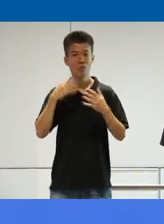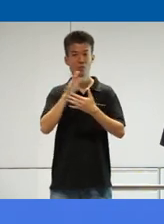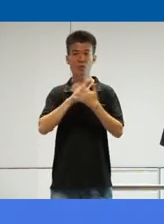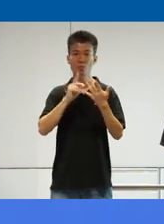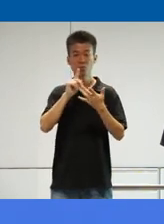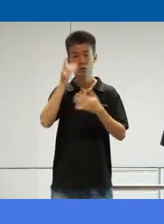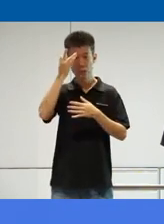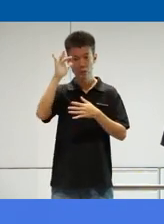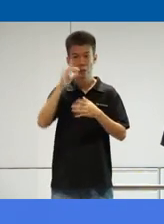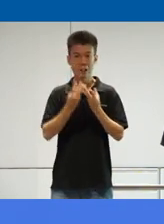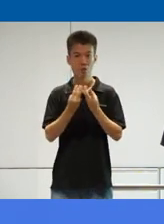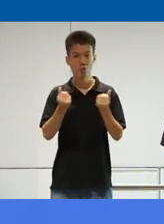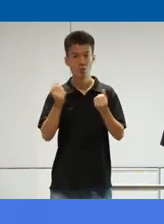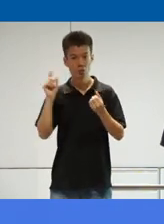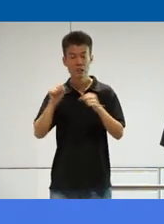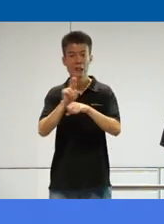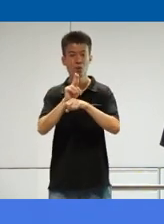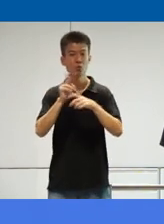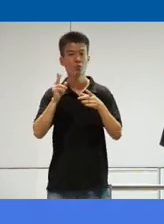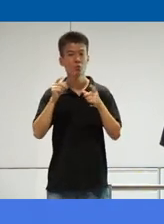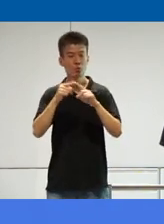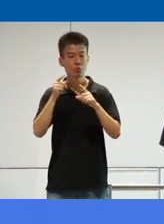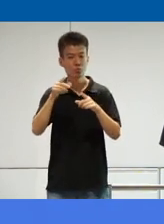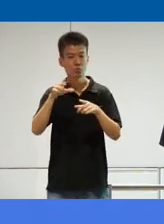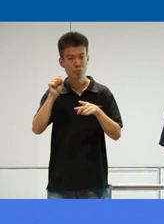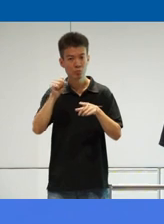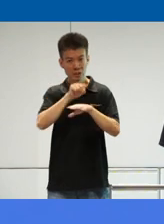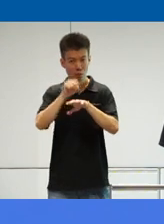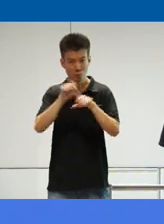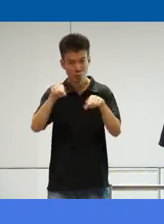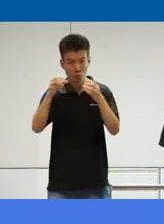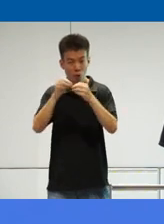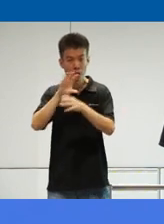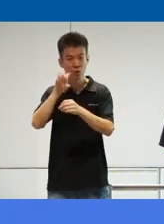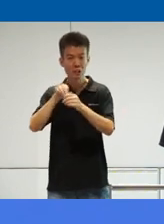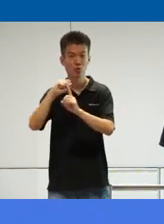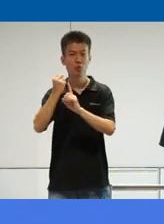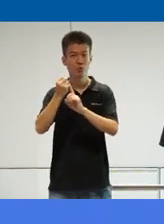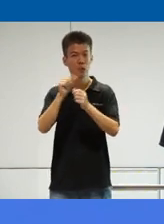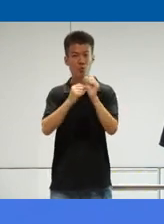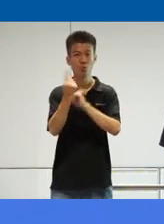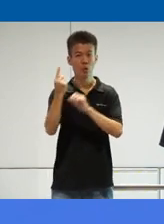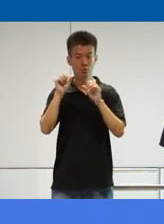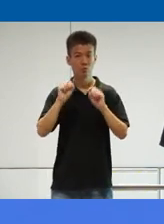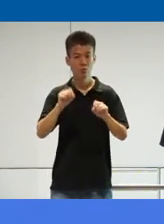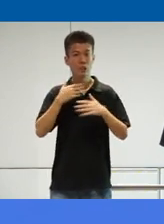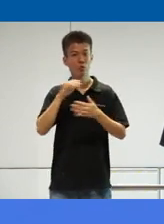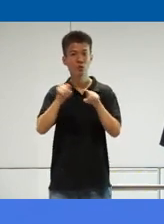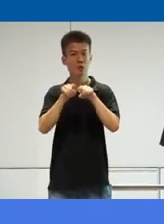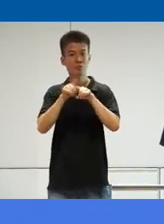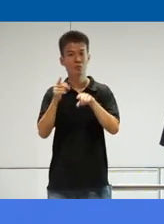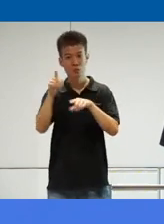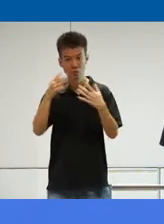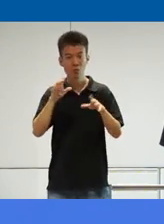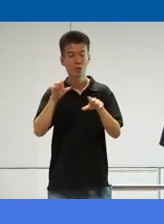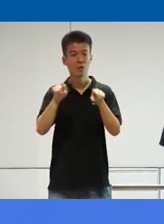really smart solutions that we can use to take Singapore into a more inclusive society so that everyone can enjoy the same things that